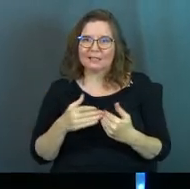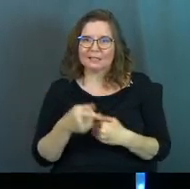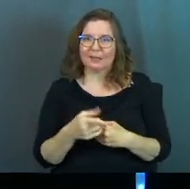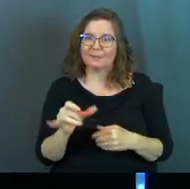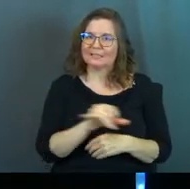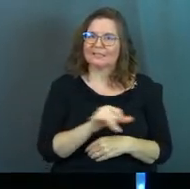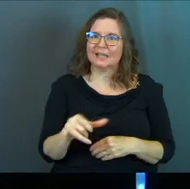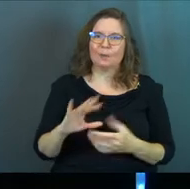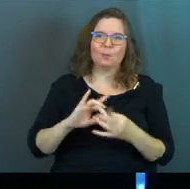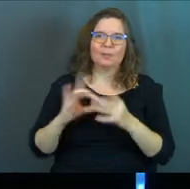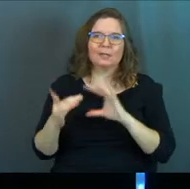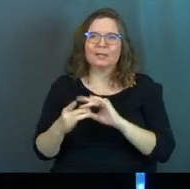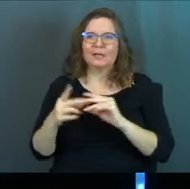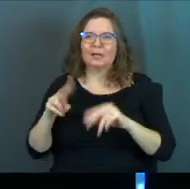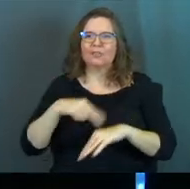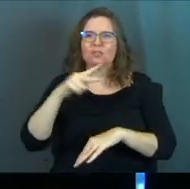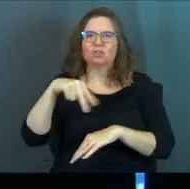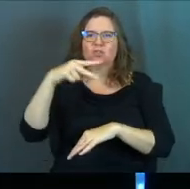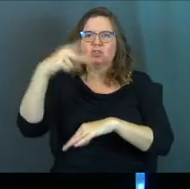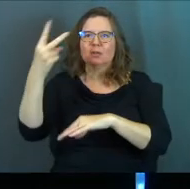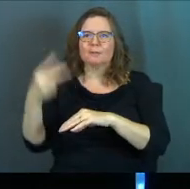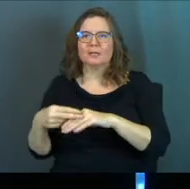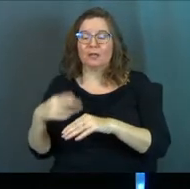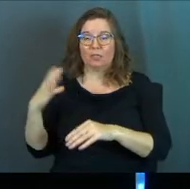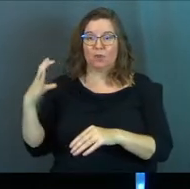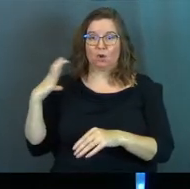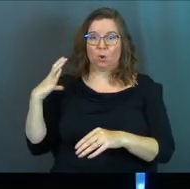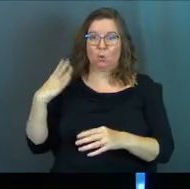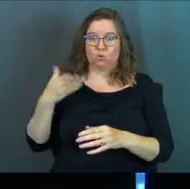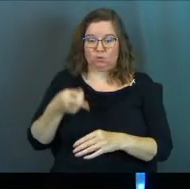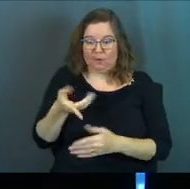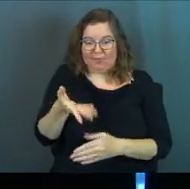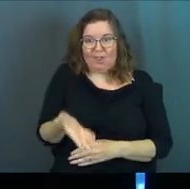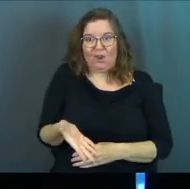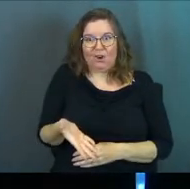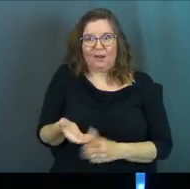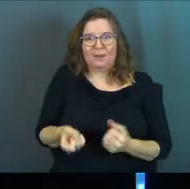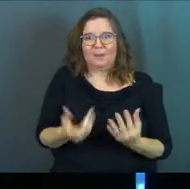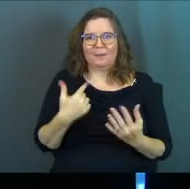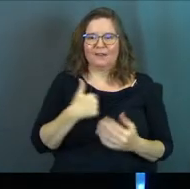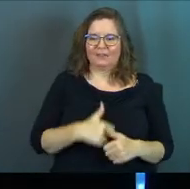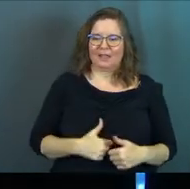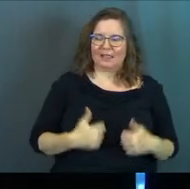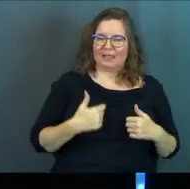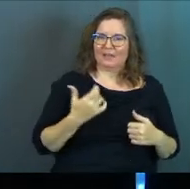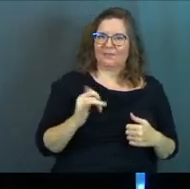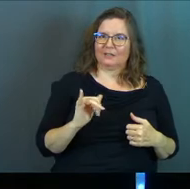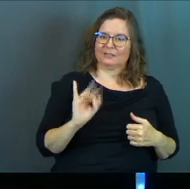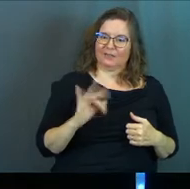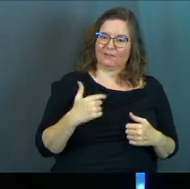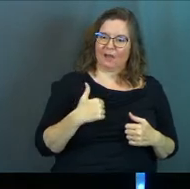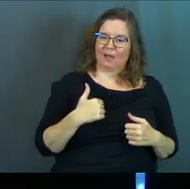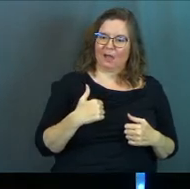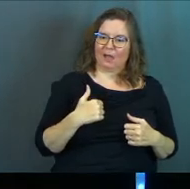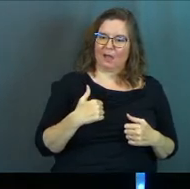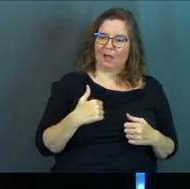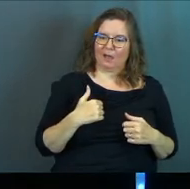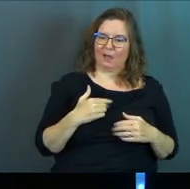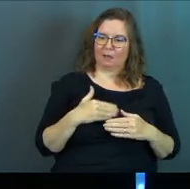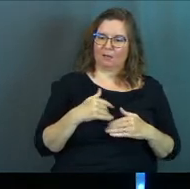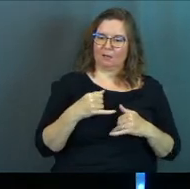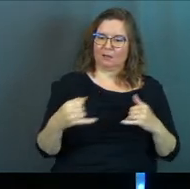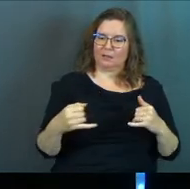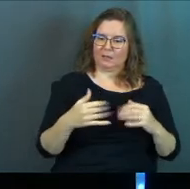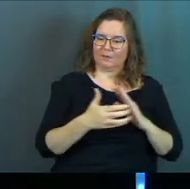It's the same thing with the Olympics, with the gymnasts. Their coach is right there. But many of us live our lives as if I cross a certain